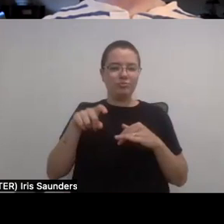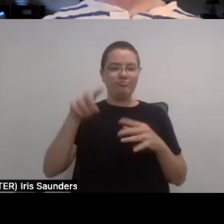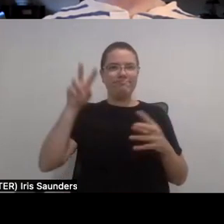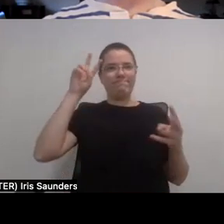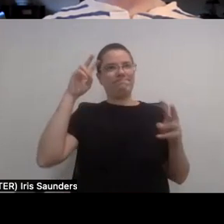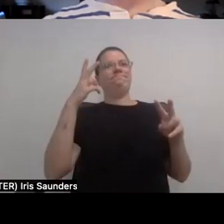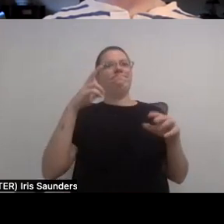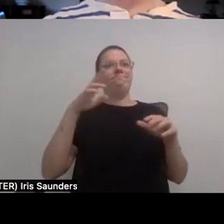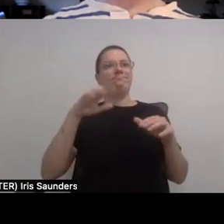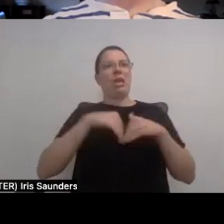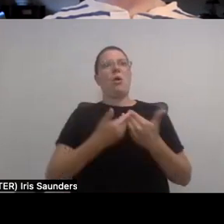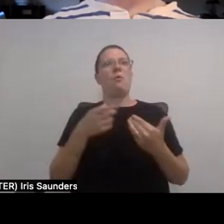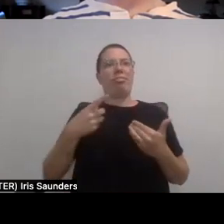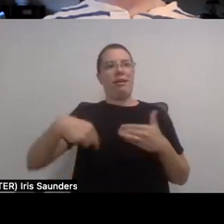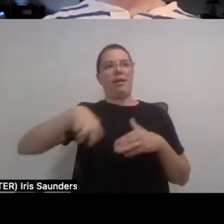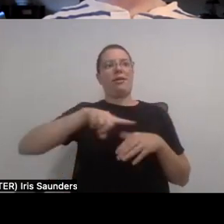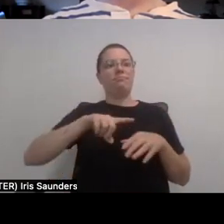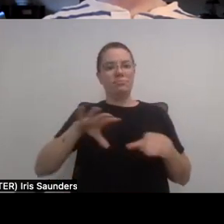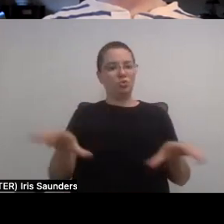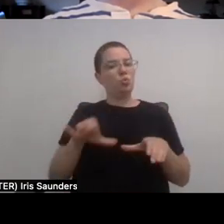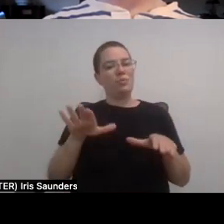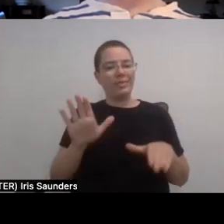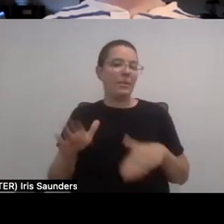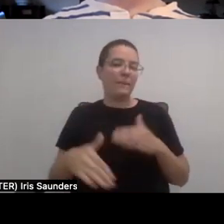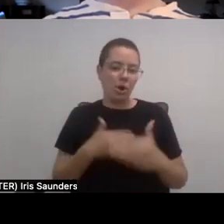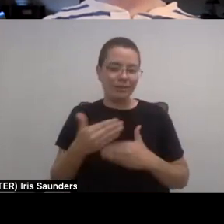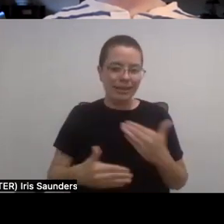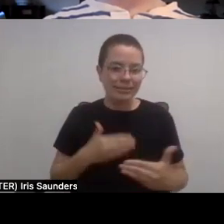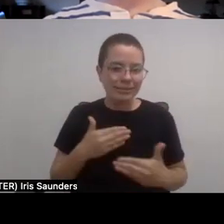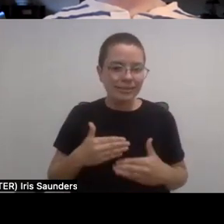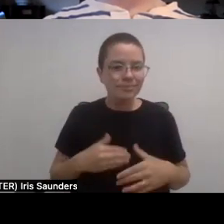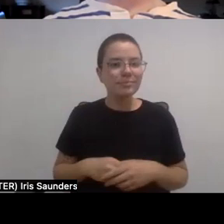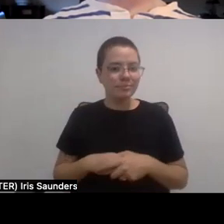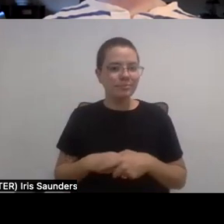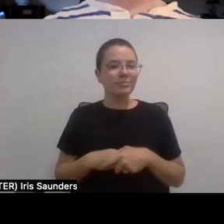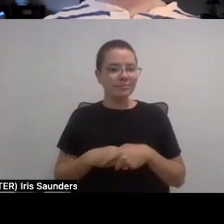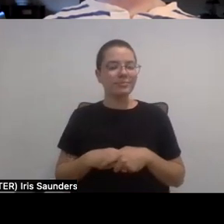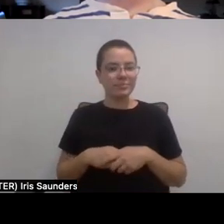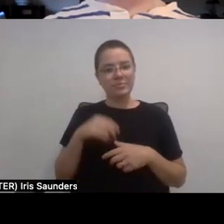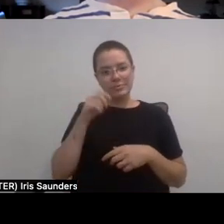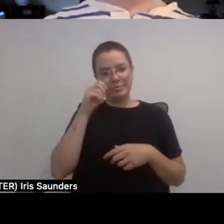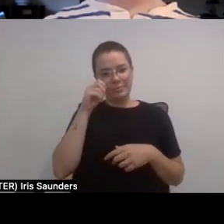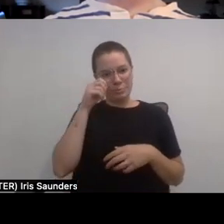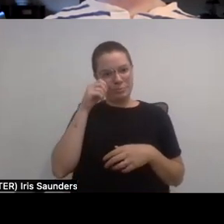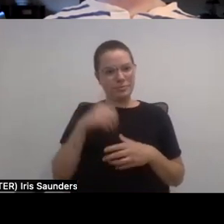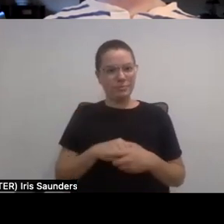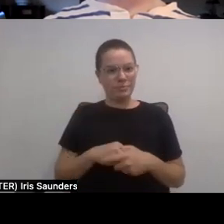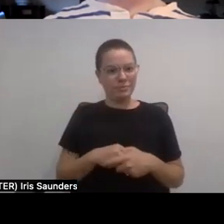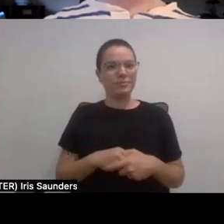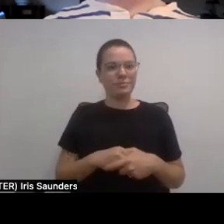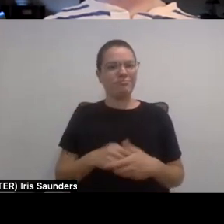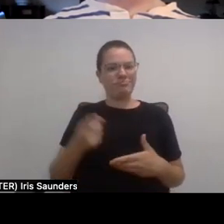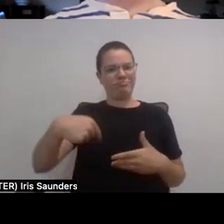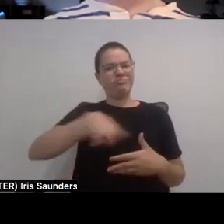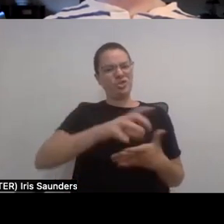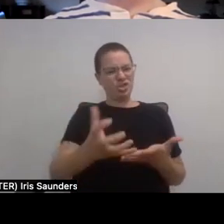of thinking that it's inconvenient for them to go out of their way to make somebody else's life easier. Well, they deserve that.